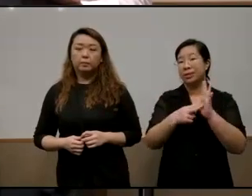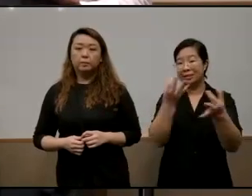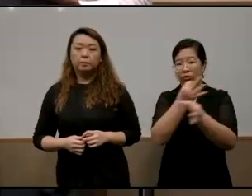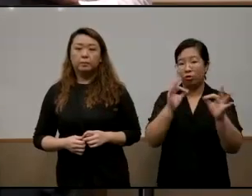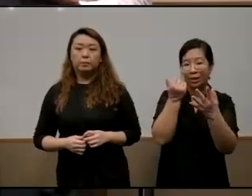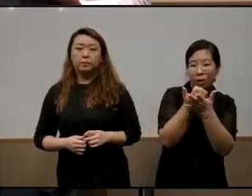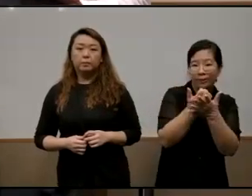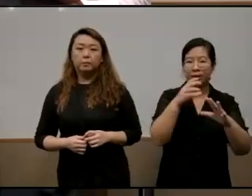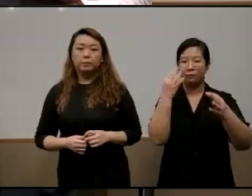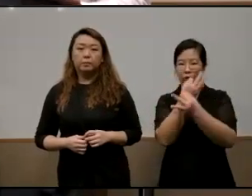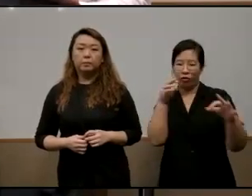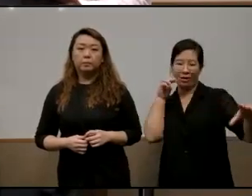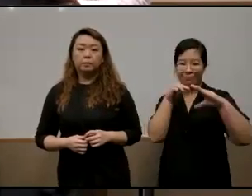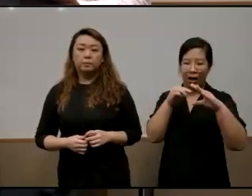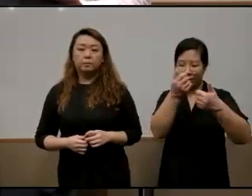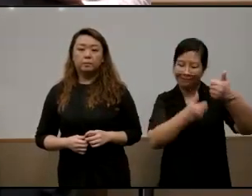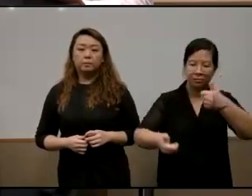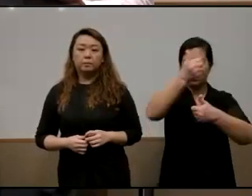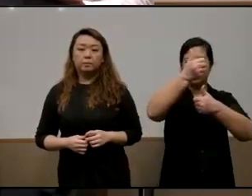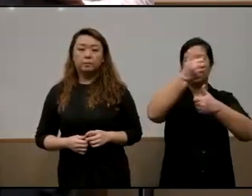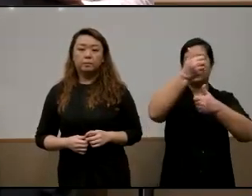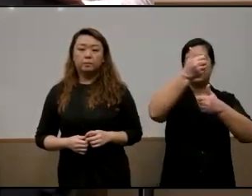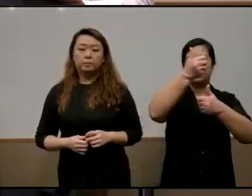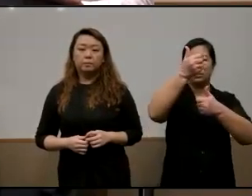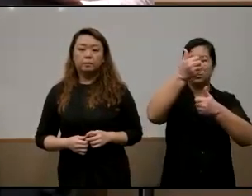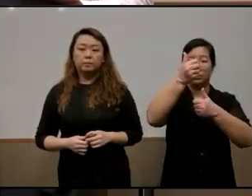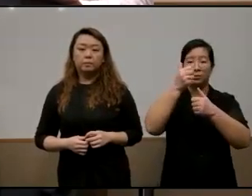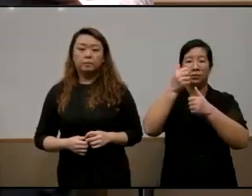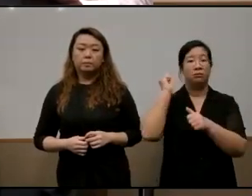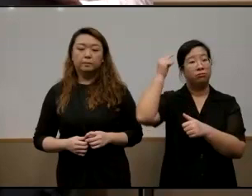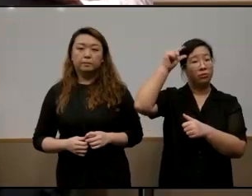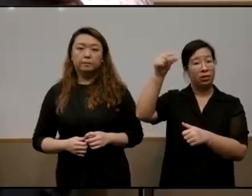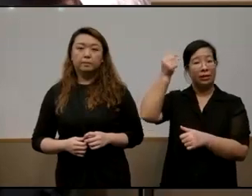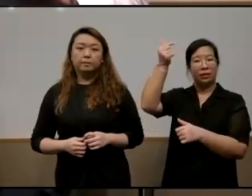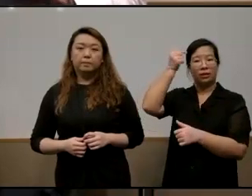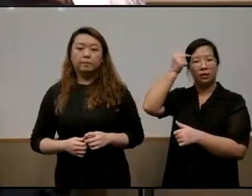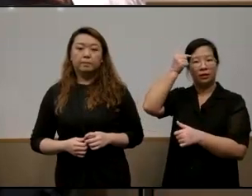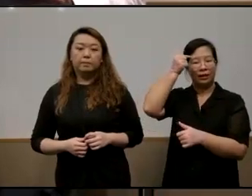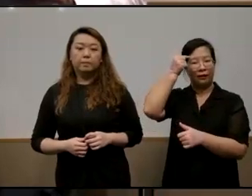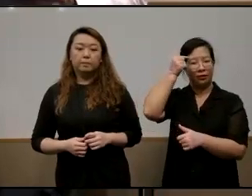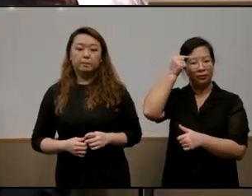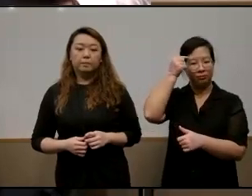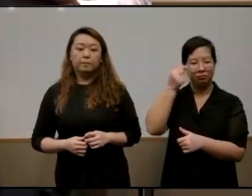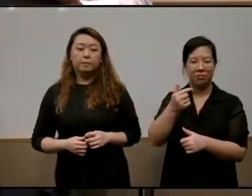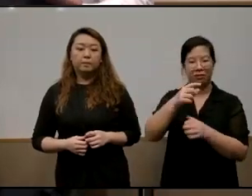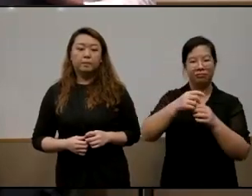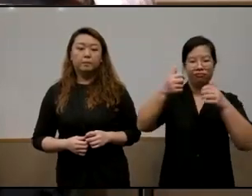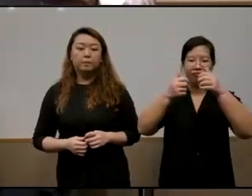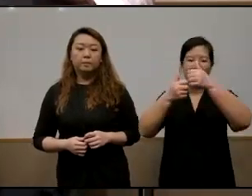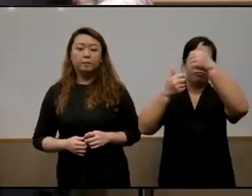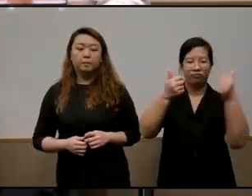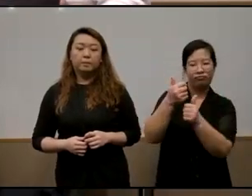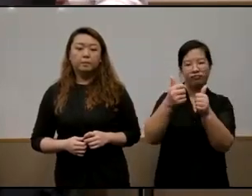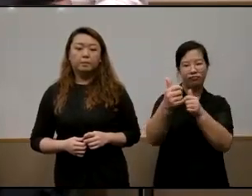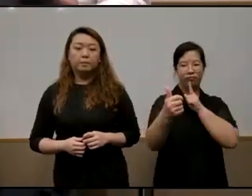free market economy reigns and the state tax and the state uh takes a back seat and that's